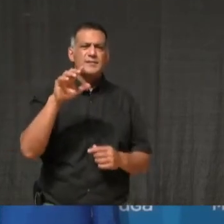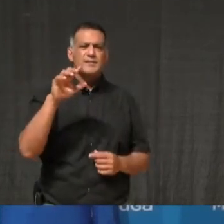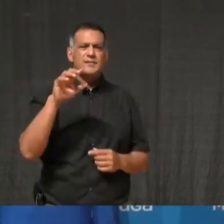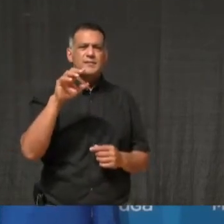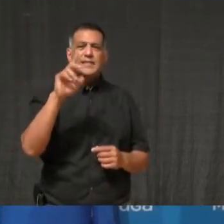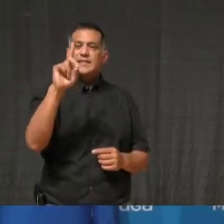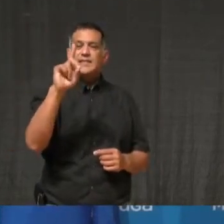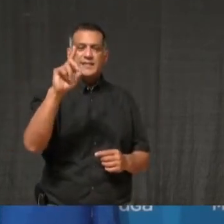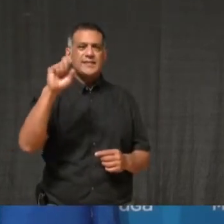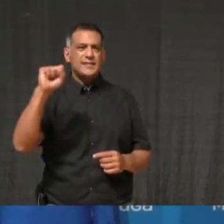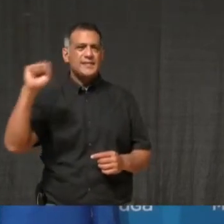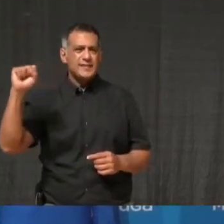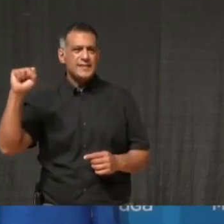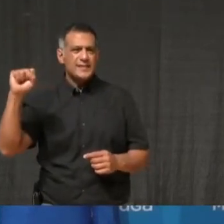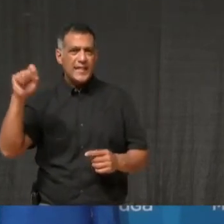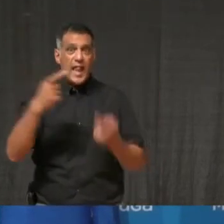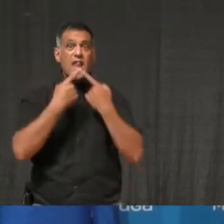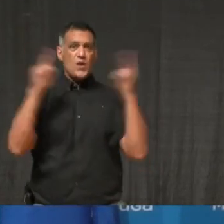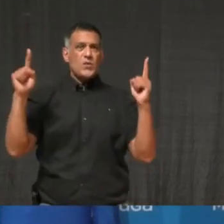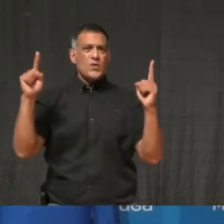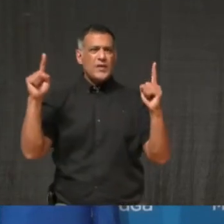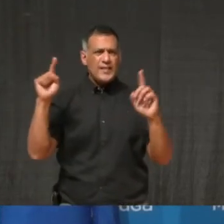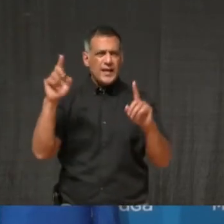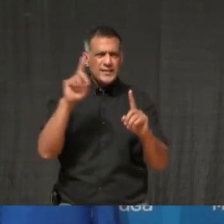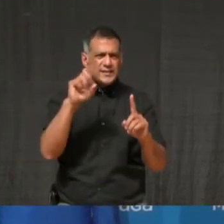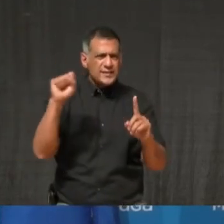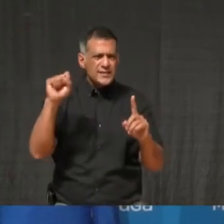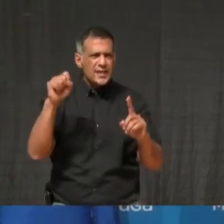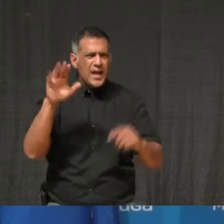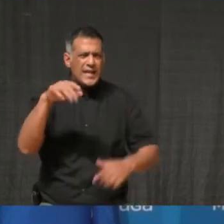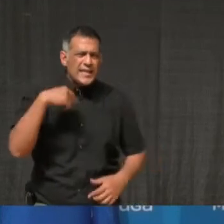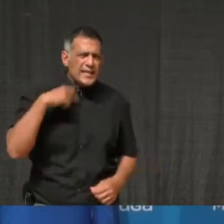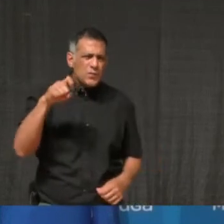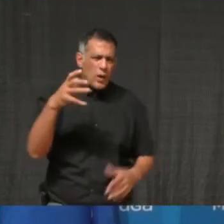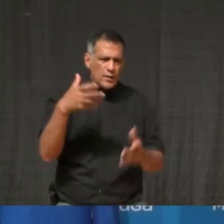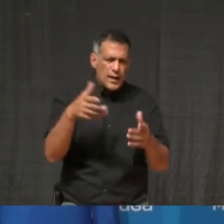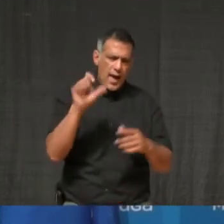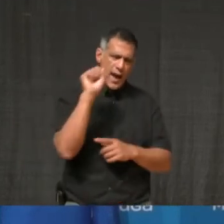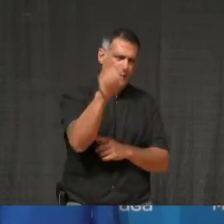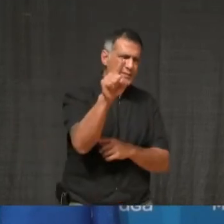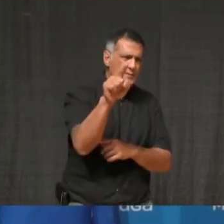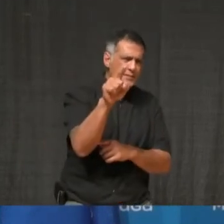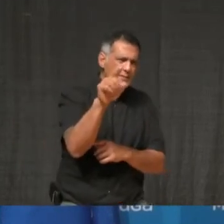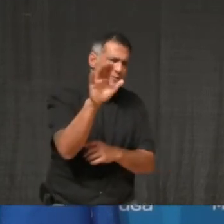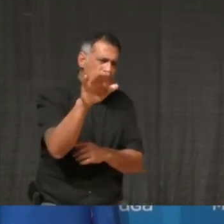Squad. And I need to ask a little bit about whether there is any